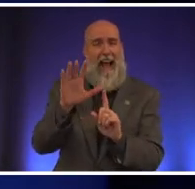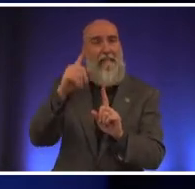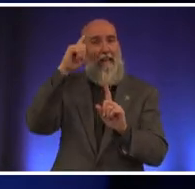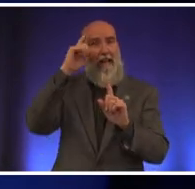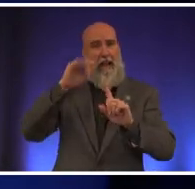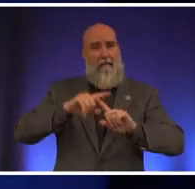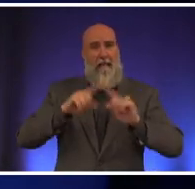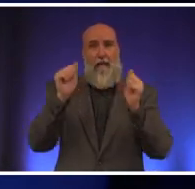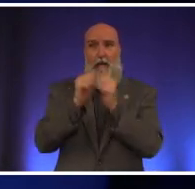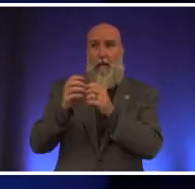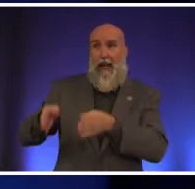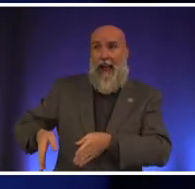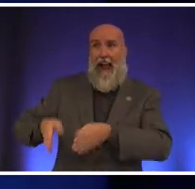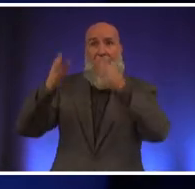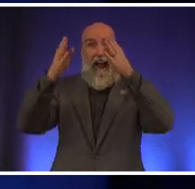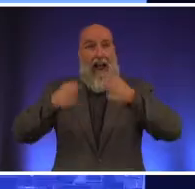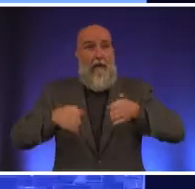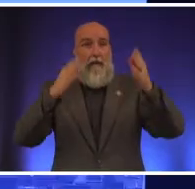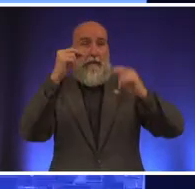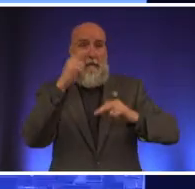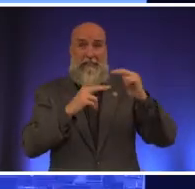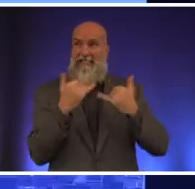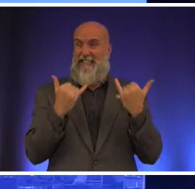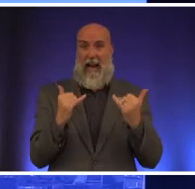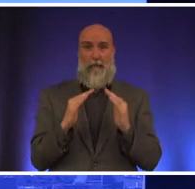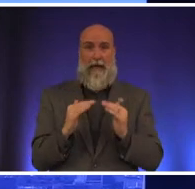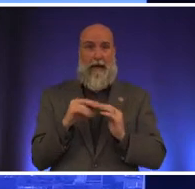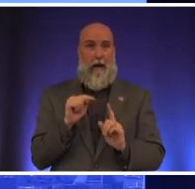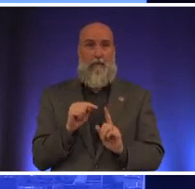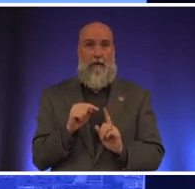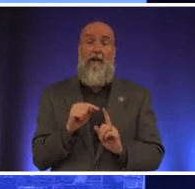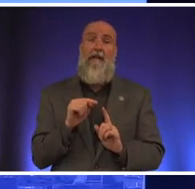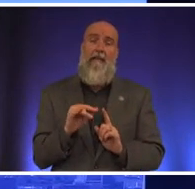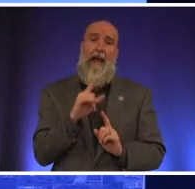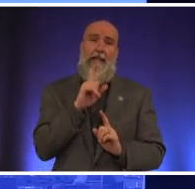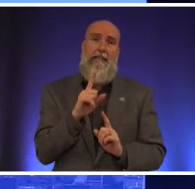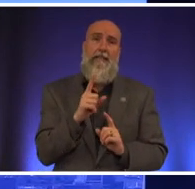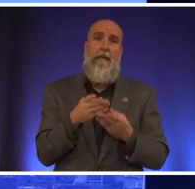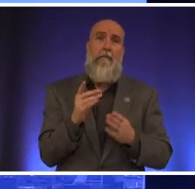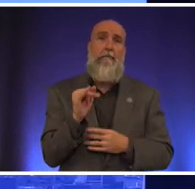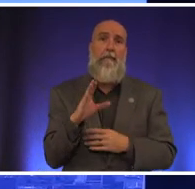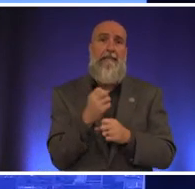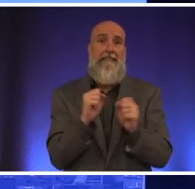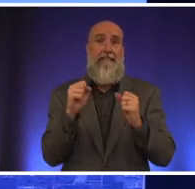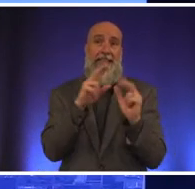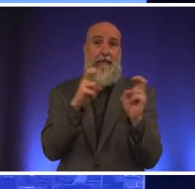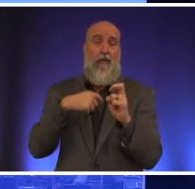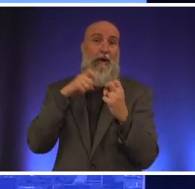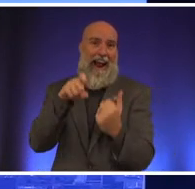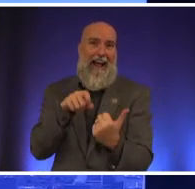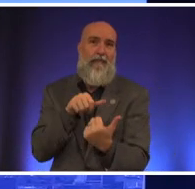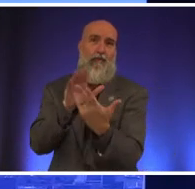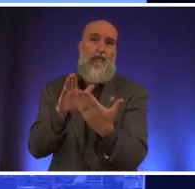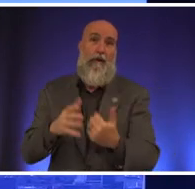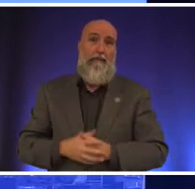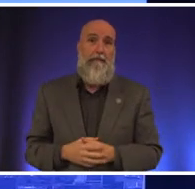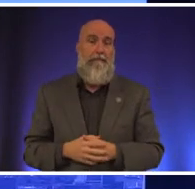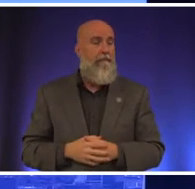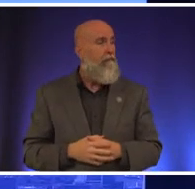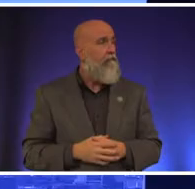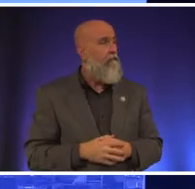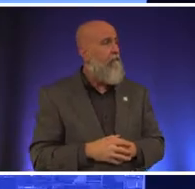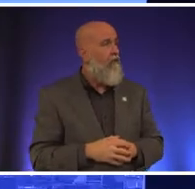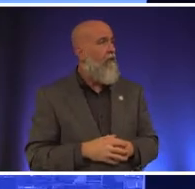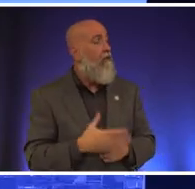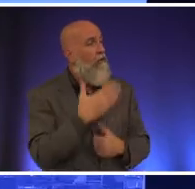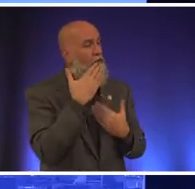terms of high rises and buildings in downtown that is also a public safety issue that we're going to have to address thank you so you touched on